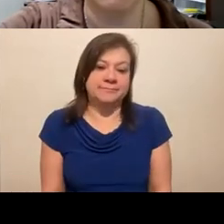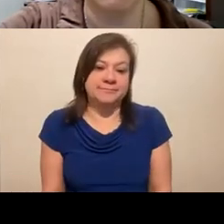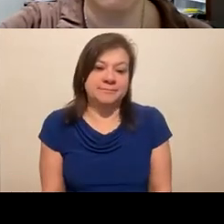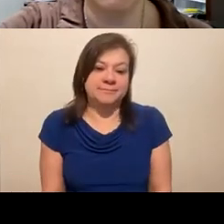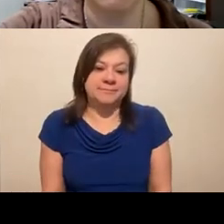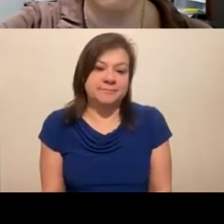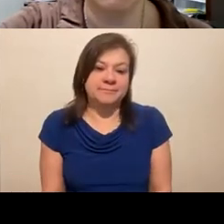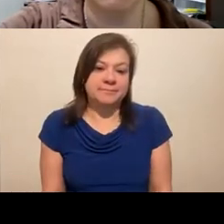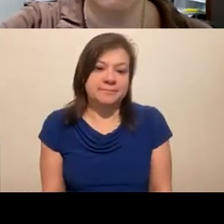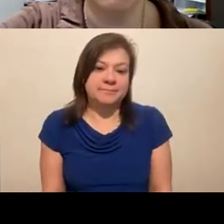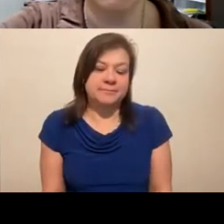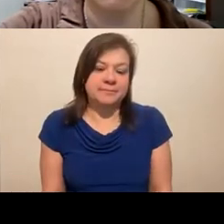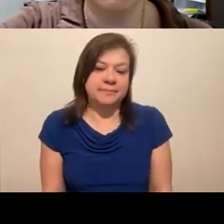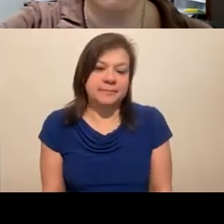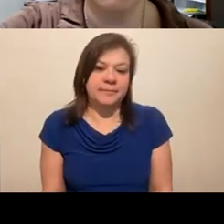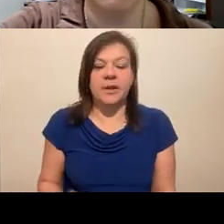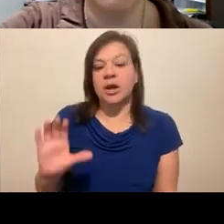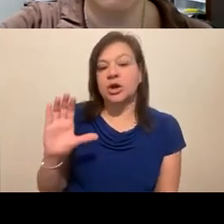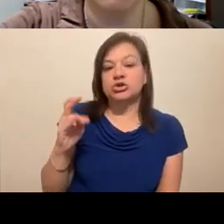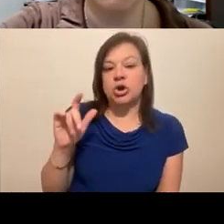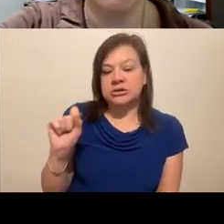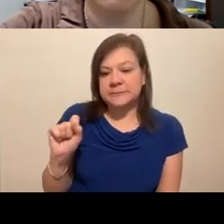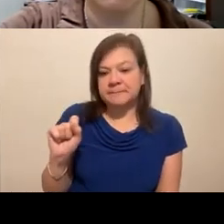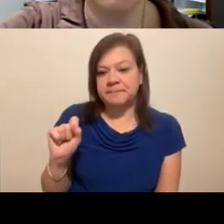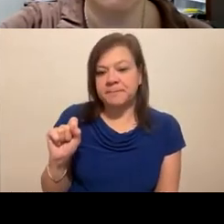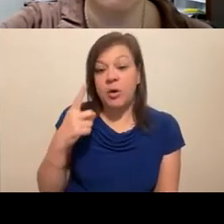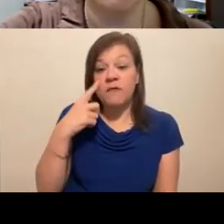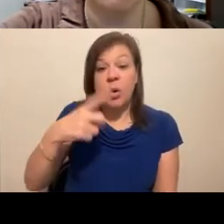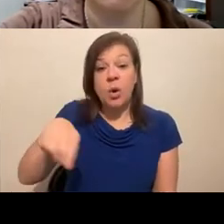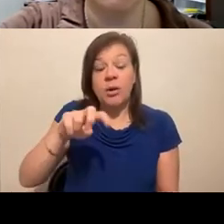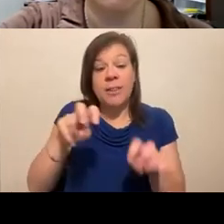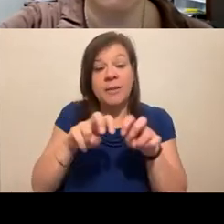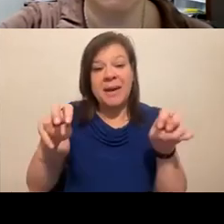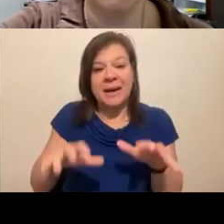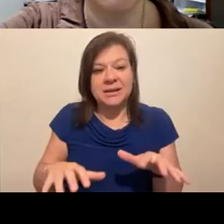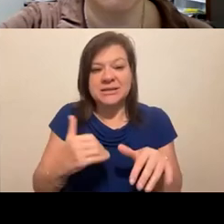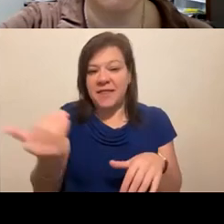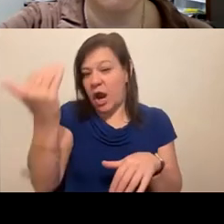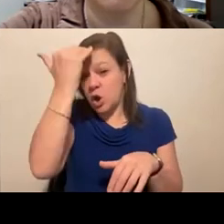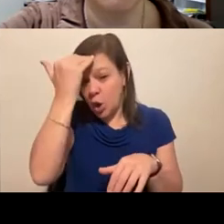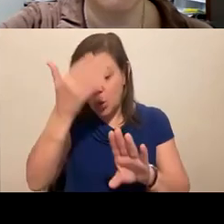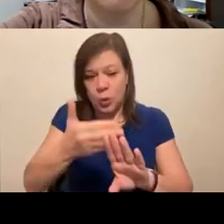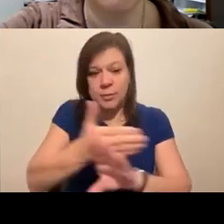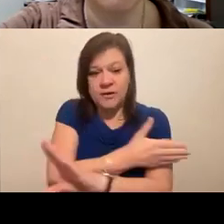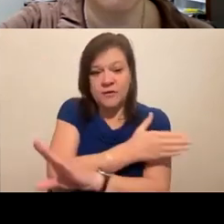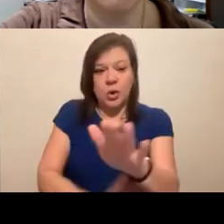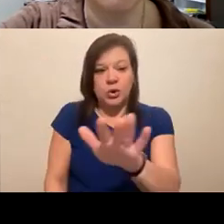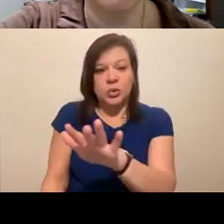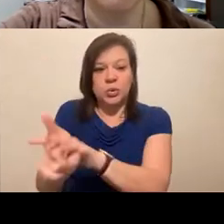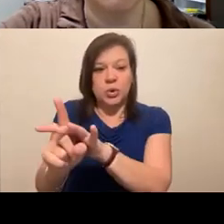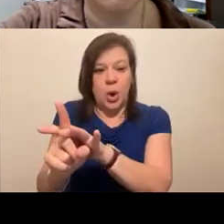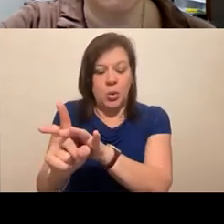And so for our panelists that know before you go, what would you like